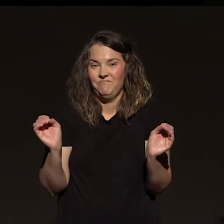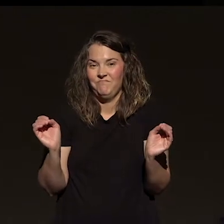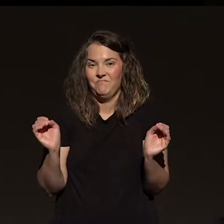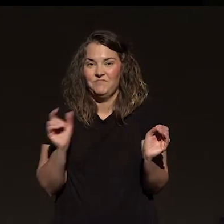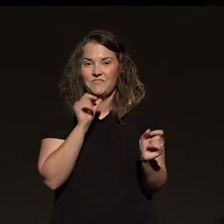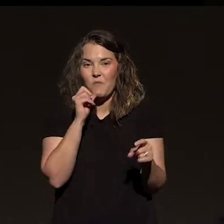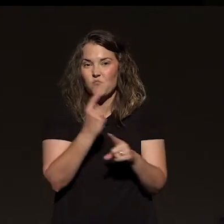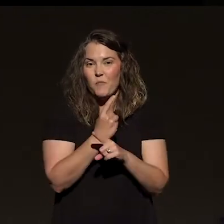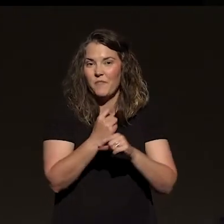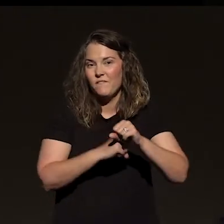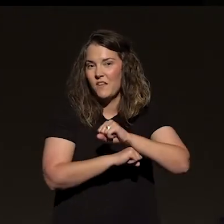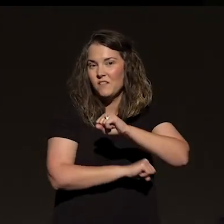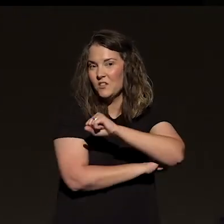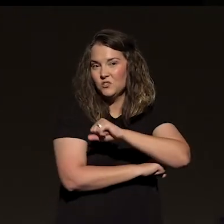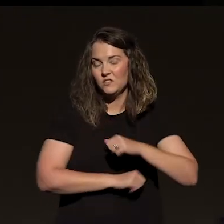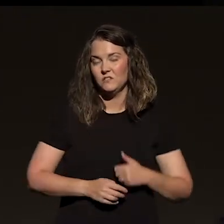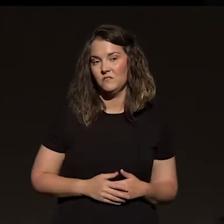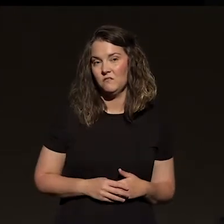right